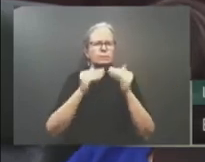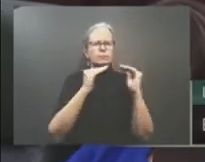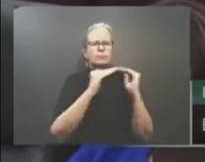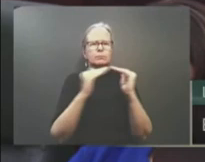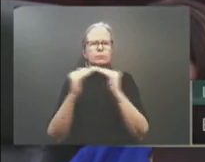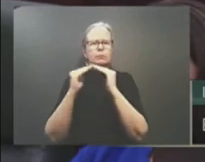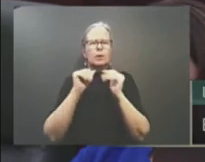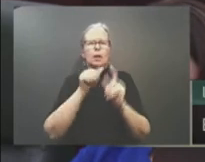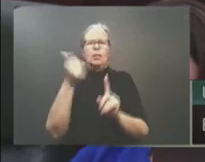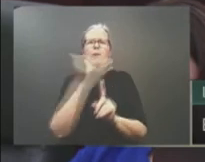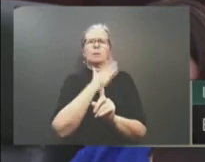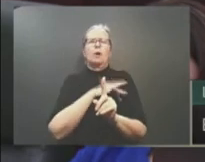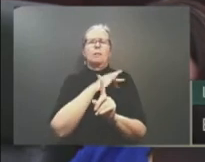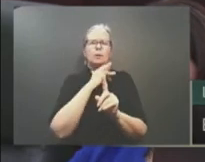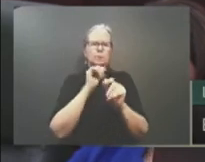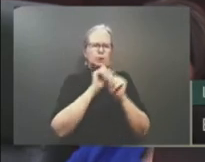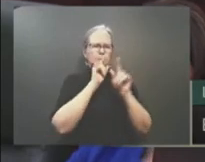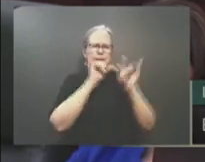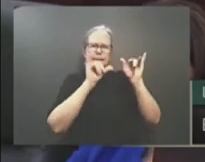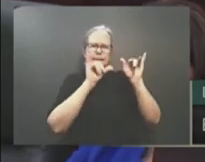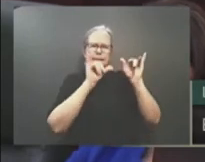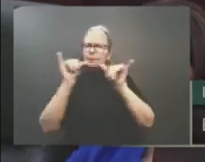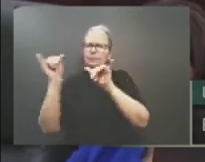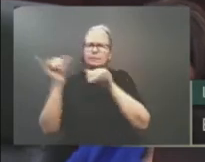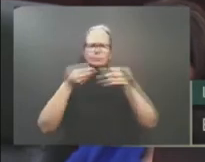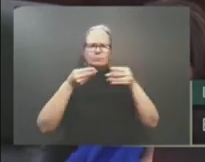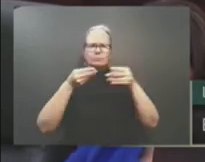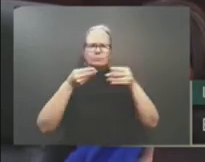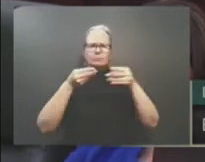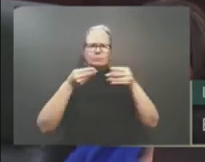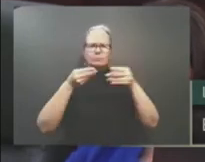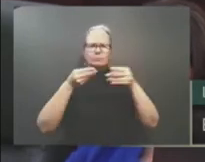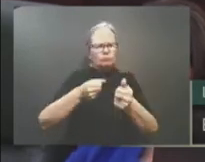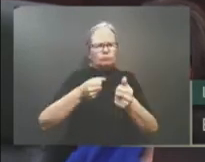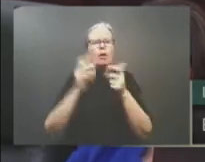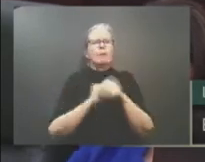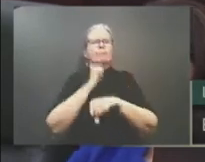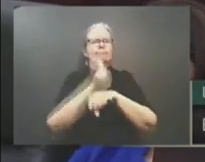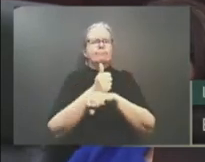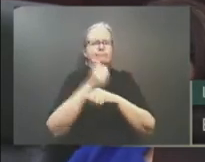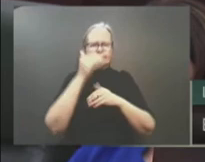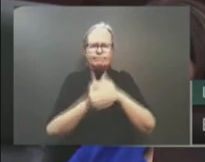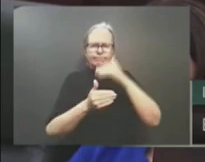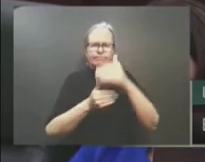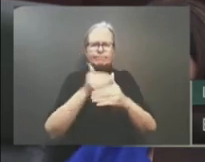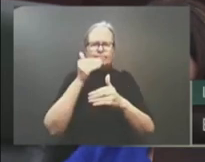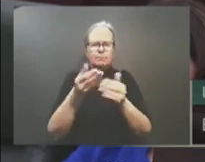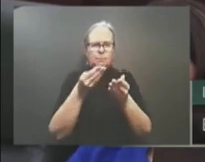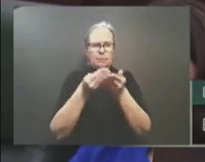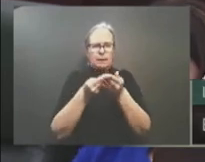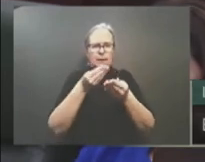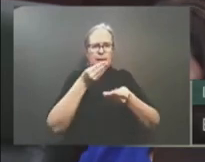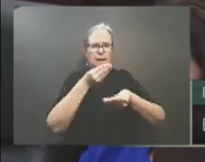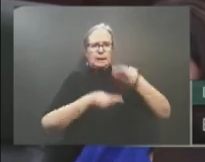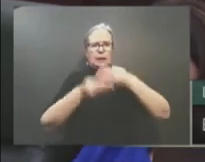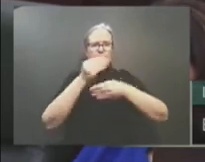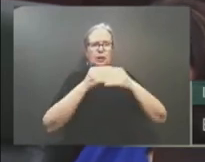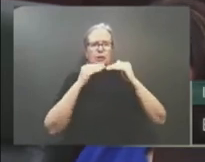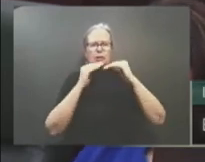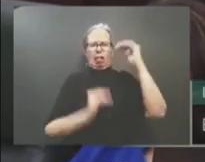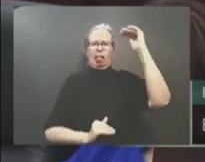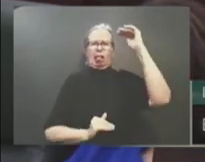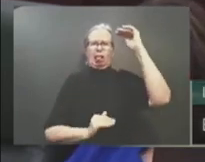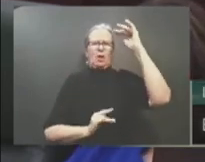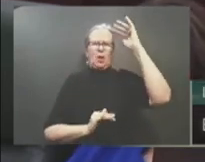balanced budget. As we implemented our ambitious economic recovery plan, the impact on Albertans was almost